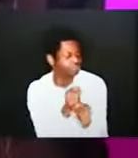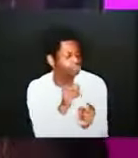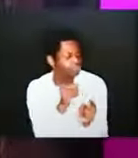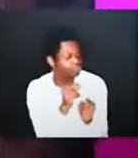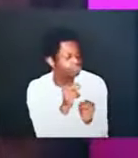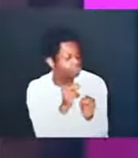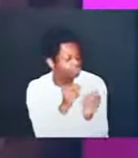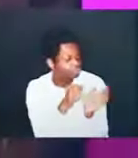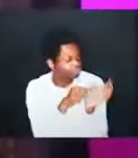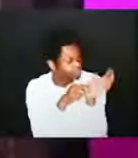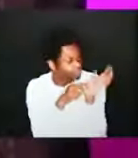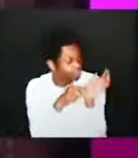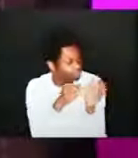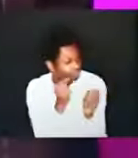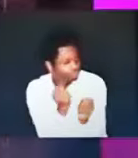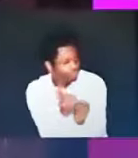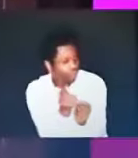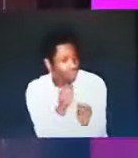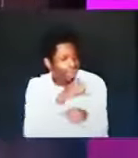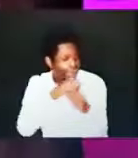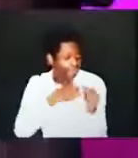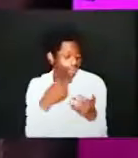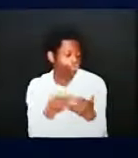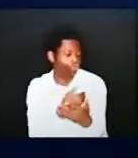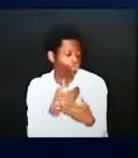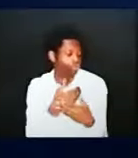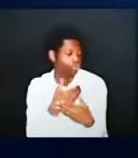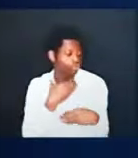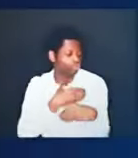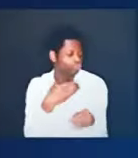product of the new covenant he